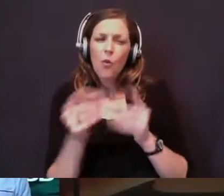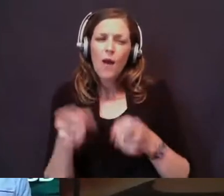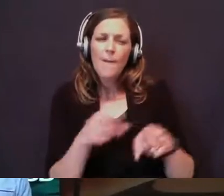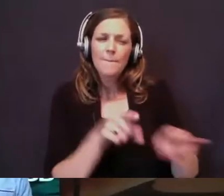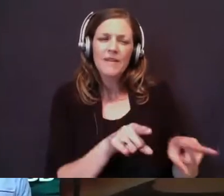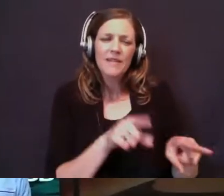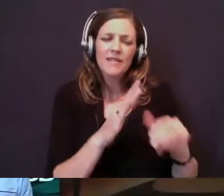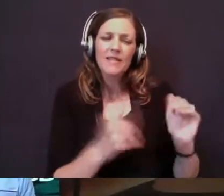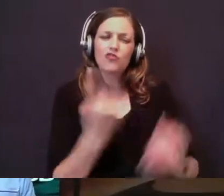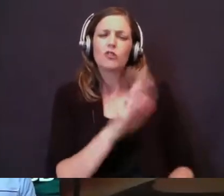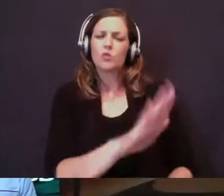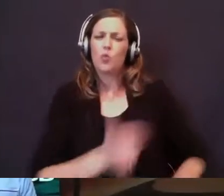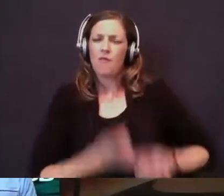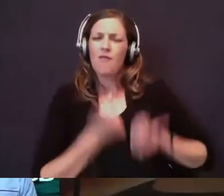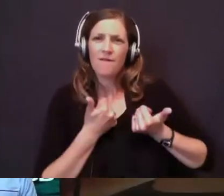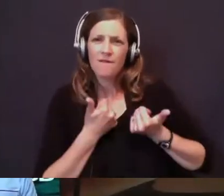just your life.